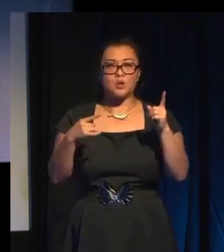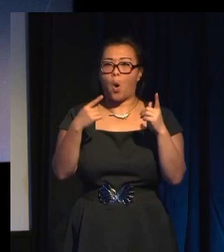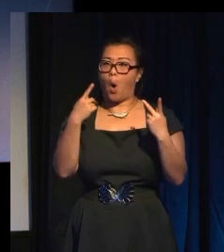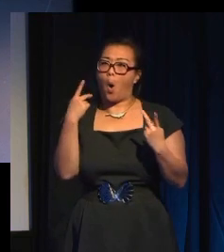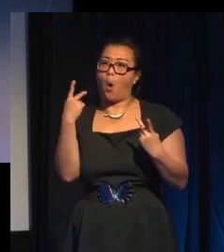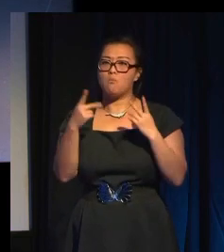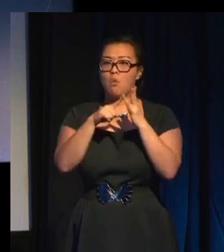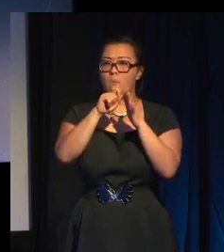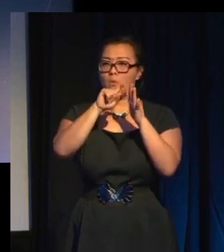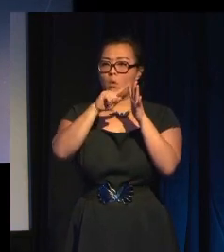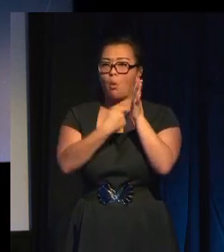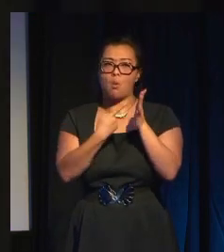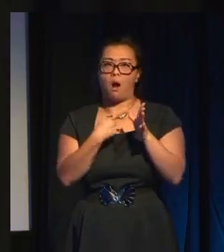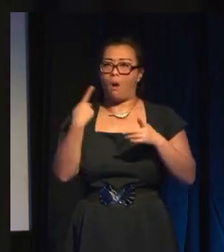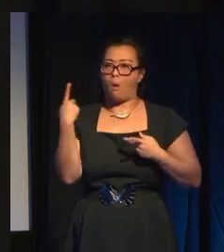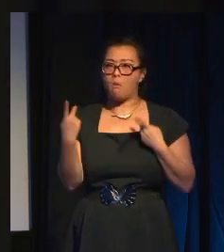It's really expensive.